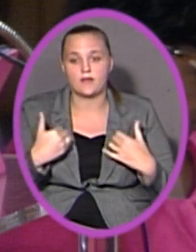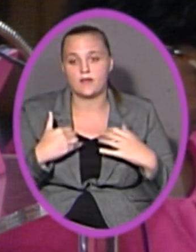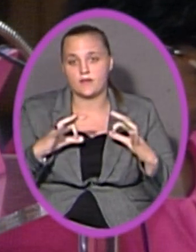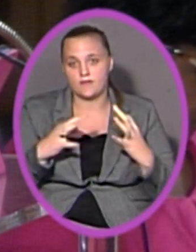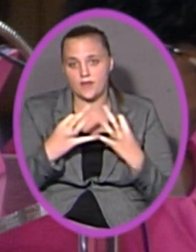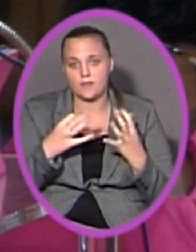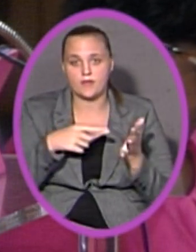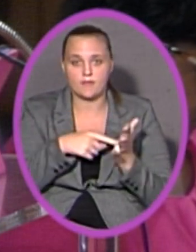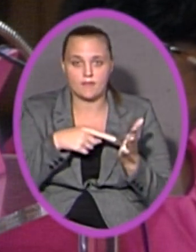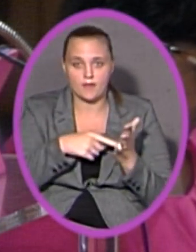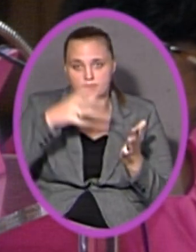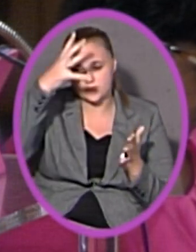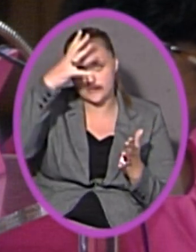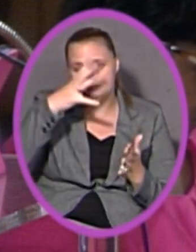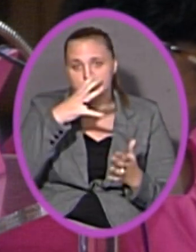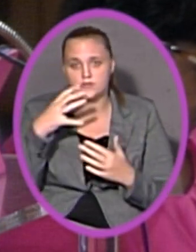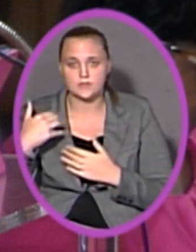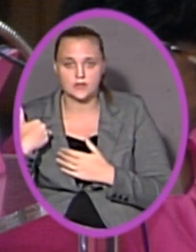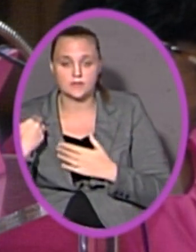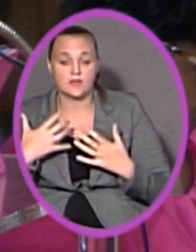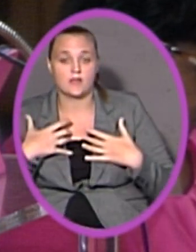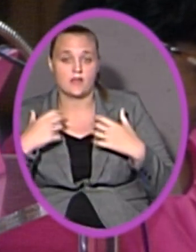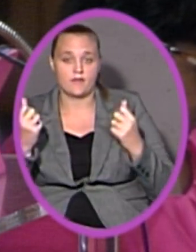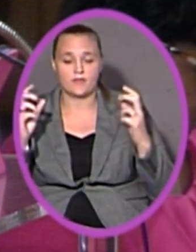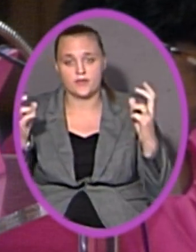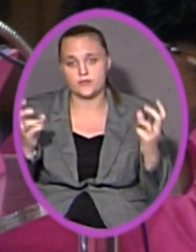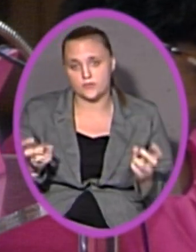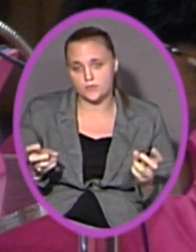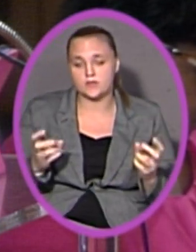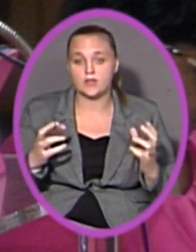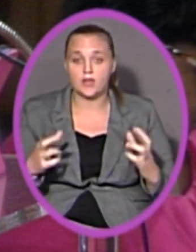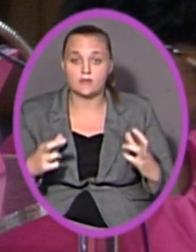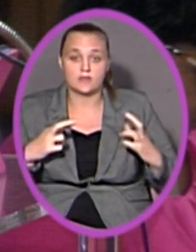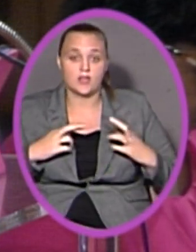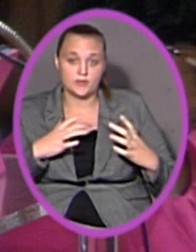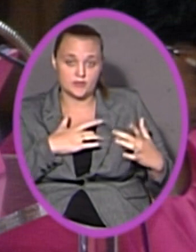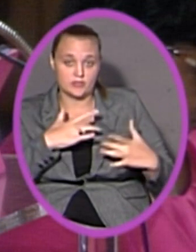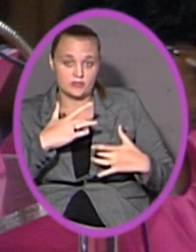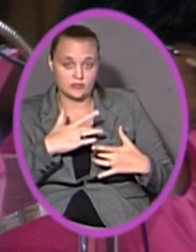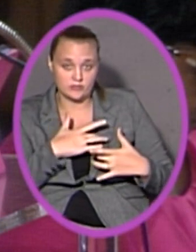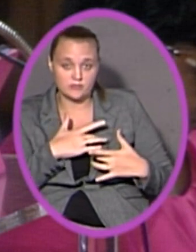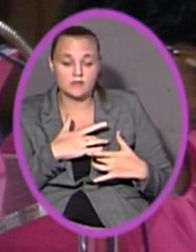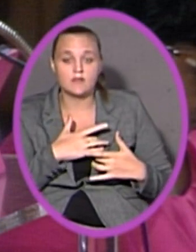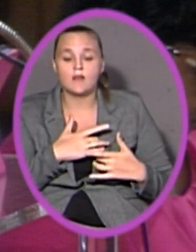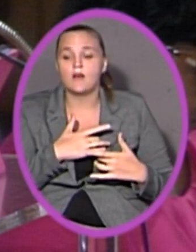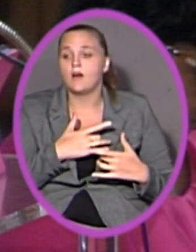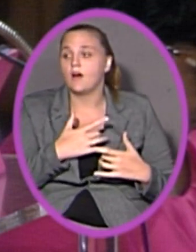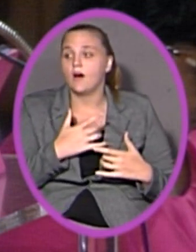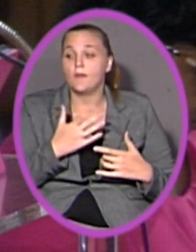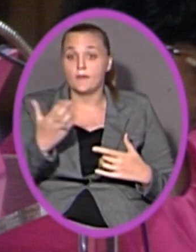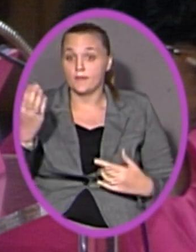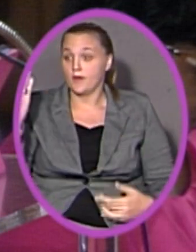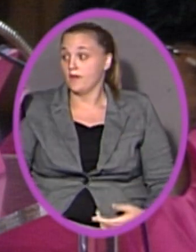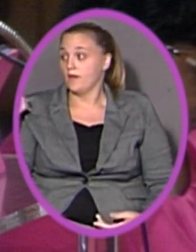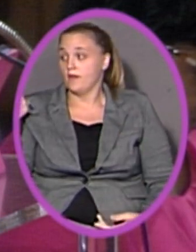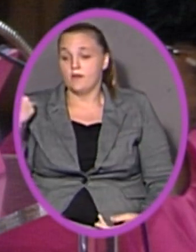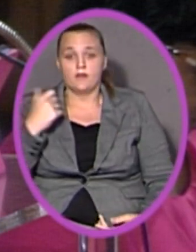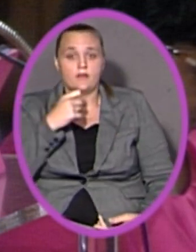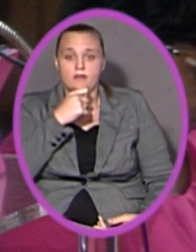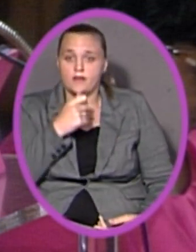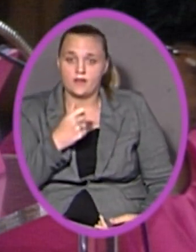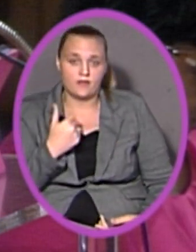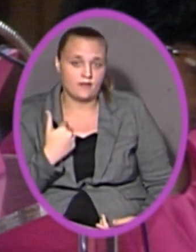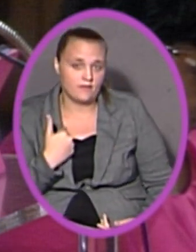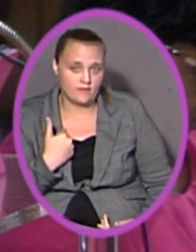bills, parental responsibilities, health issues, and retirement concerns that which I did not have when